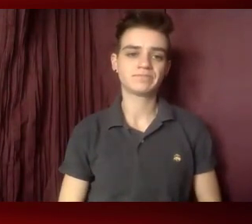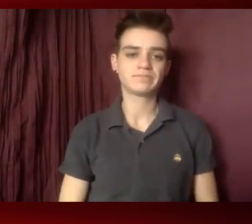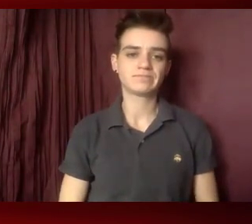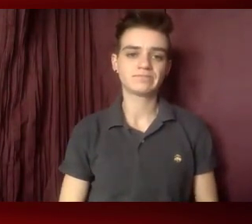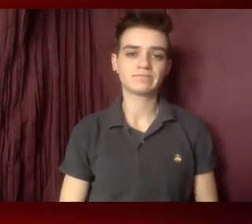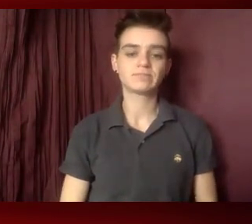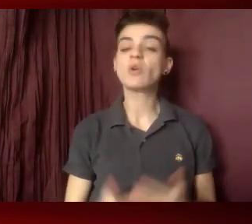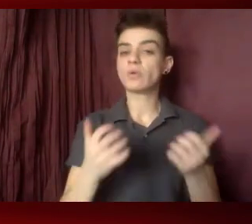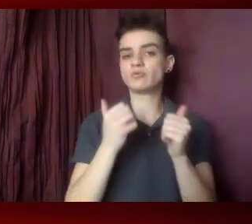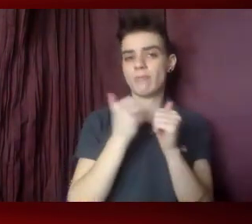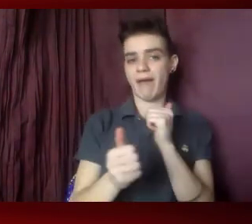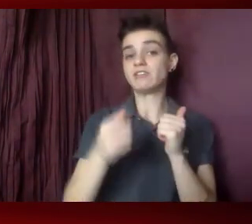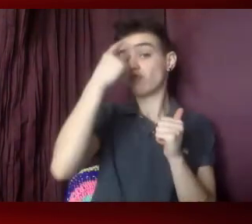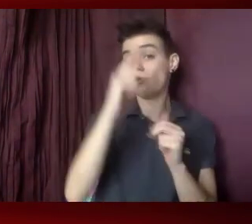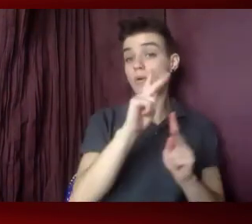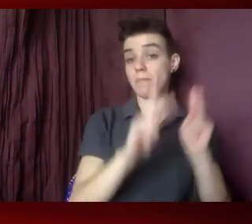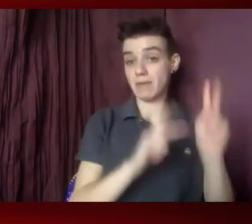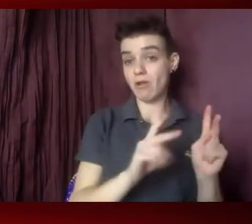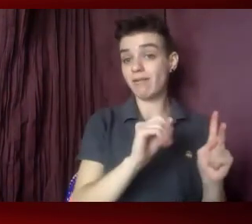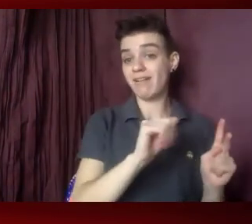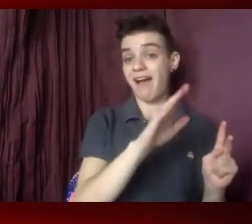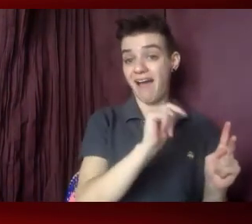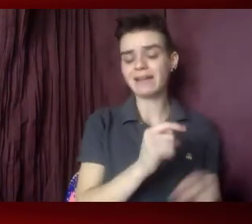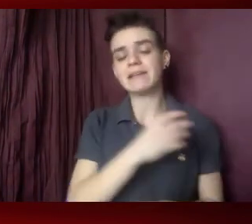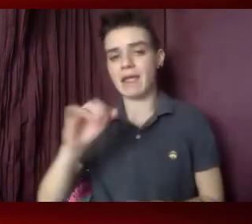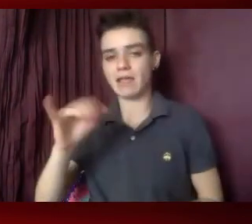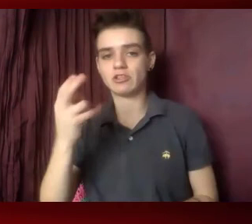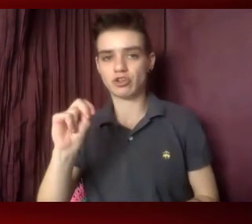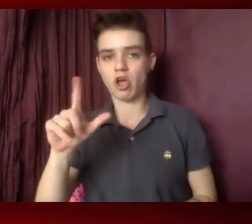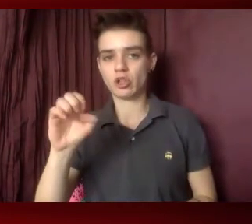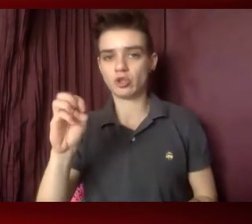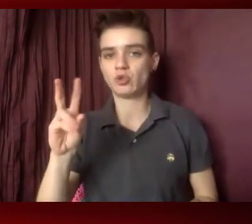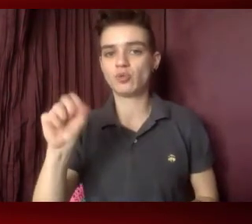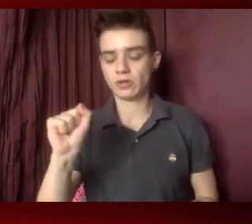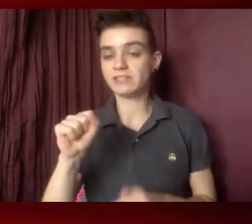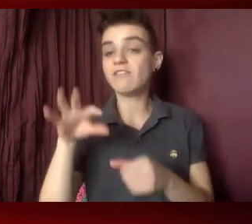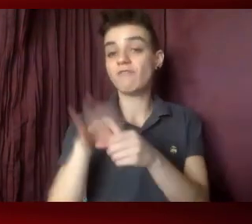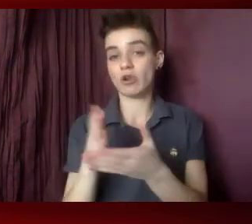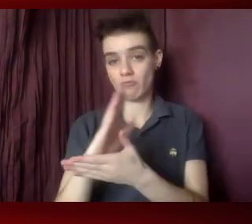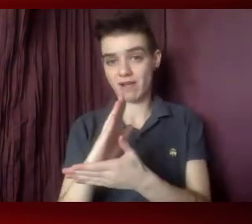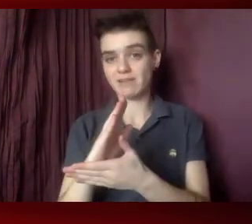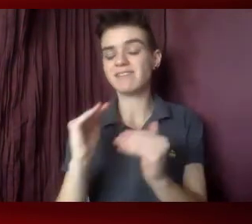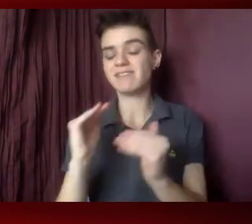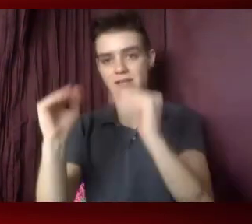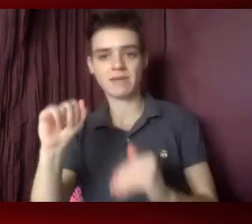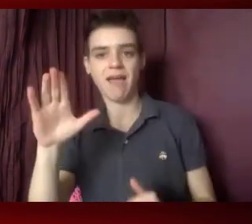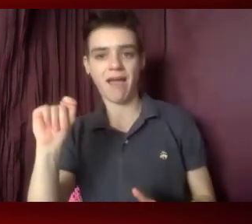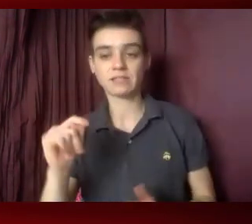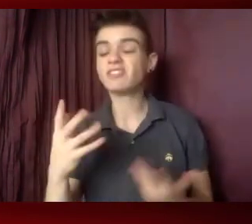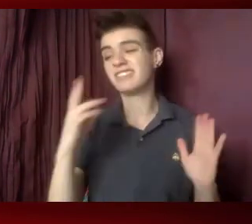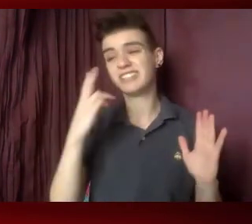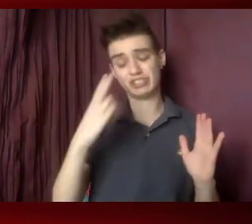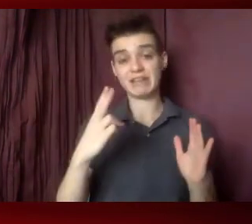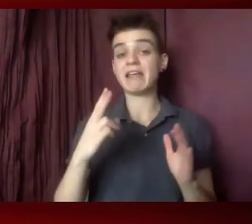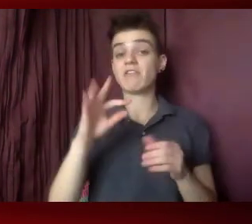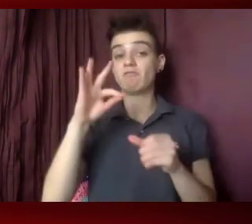People Act and the John Lewis Voting Rights Advancement Act. We saw what voter suppression attempts have done and